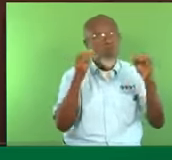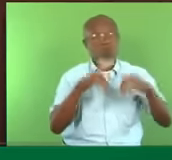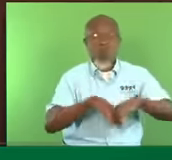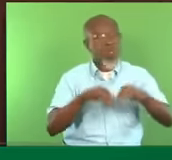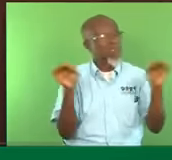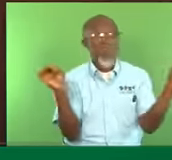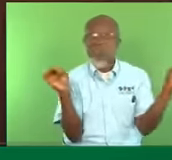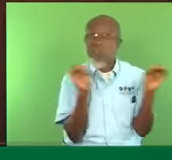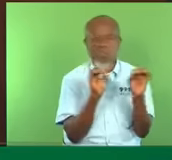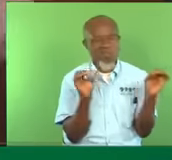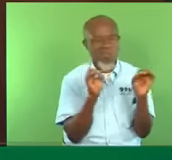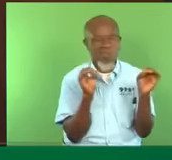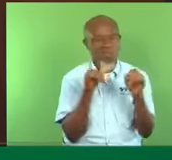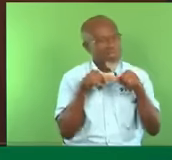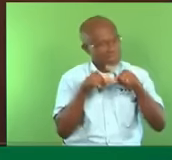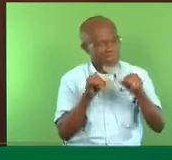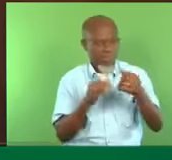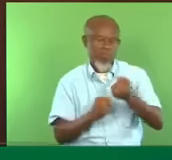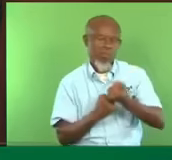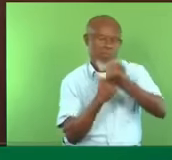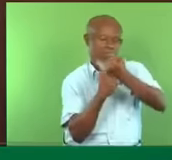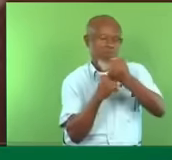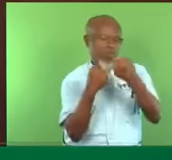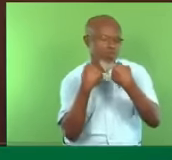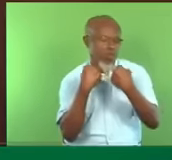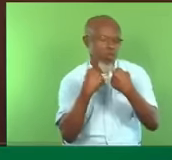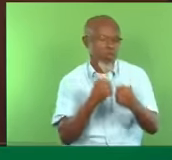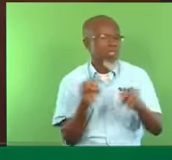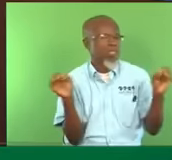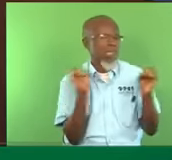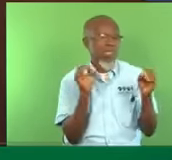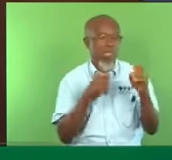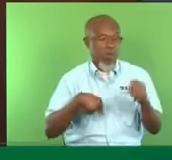Nothing in the people's partnership built has collapsed.